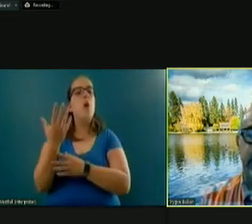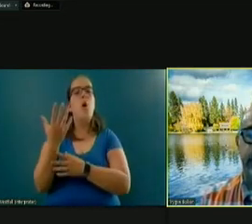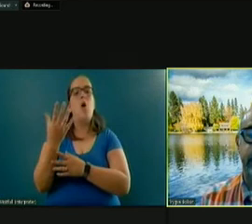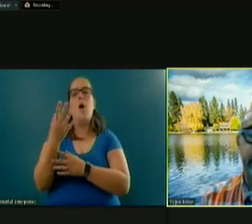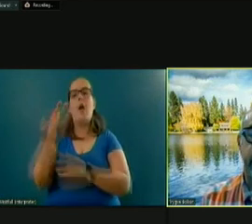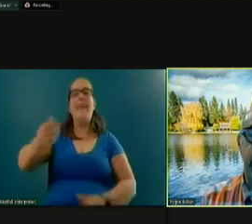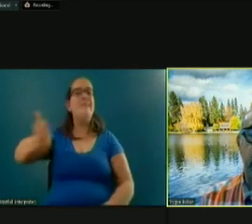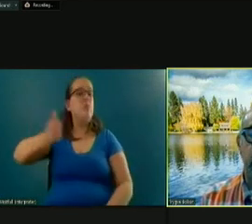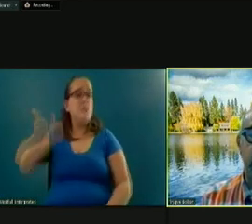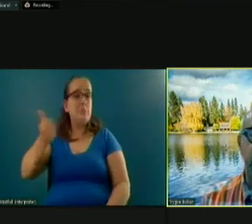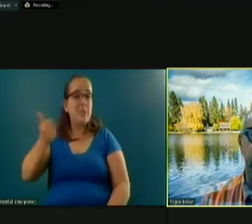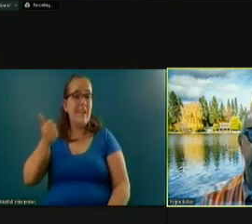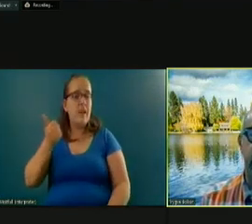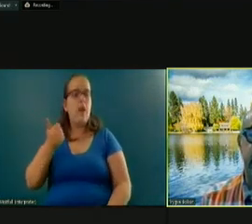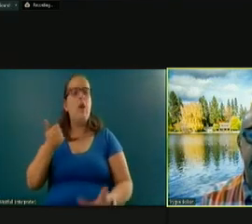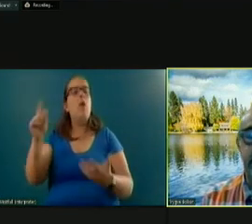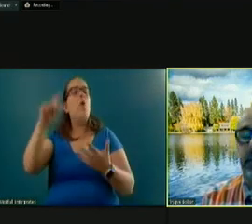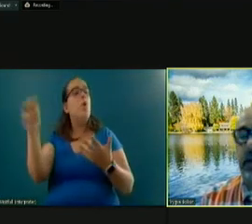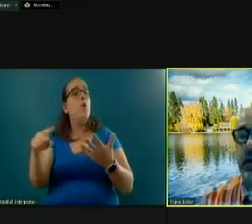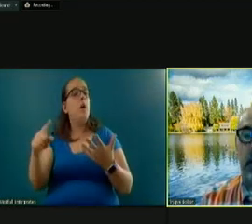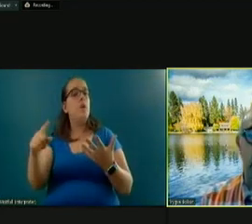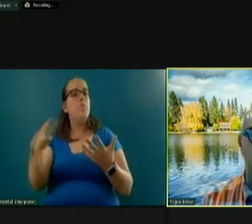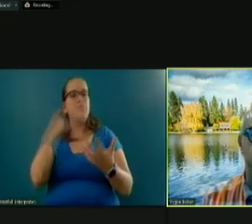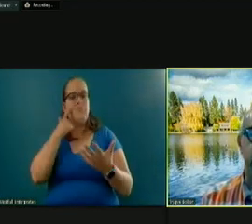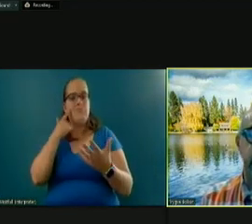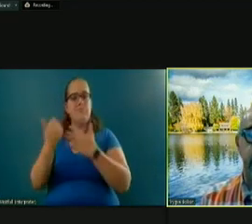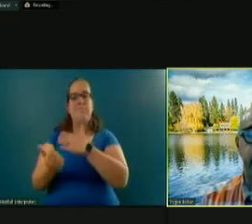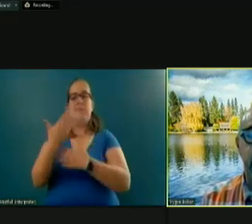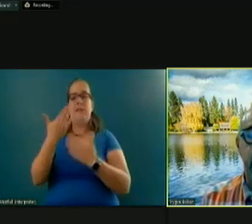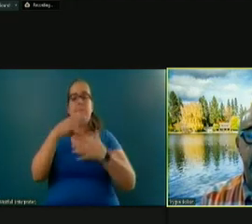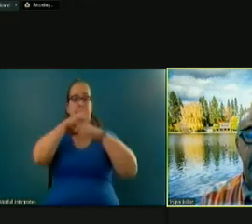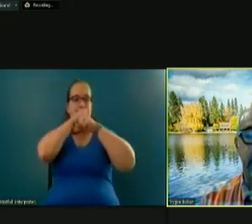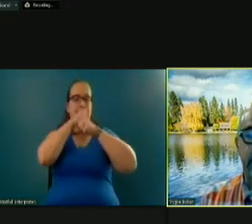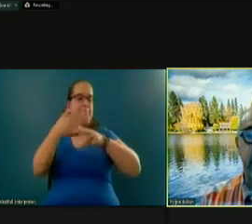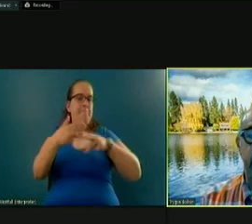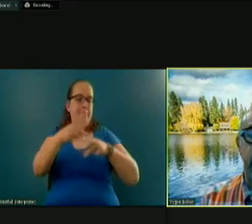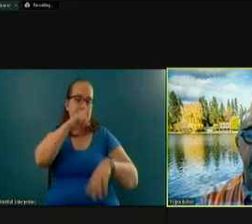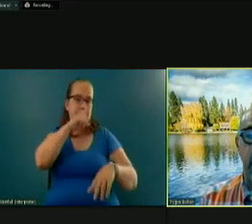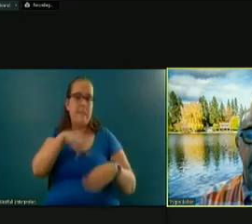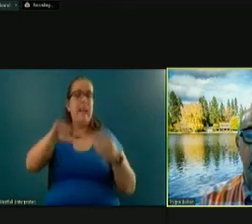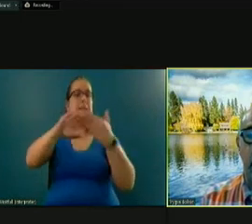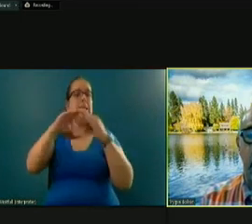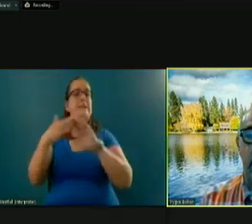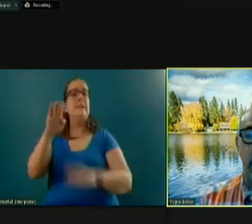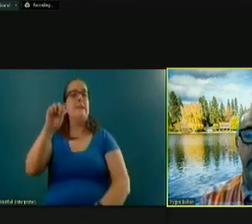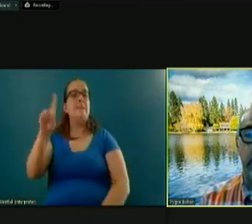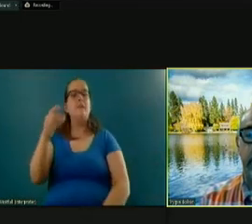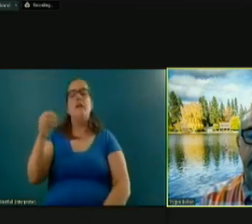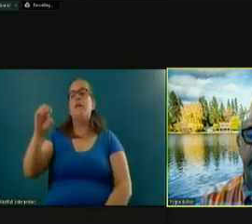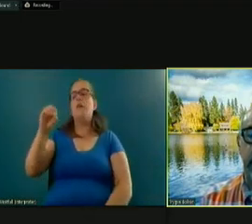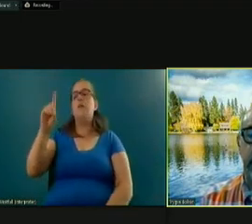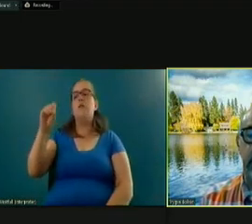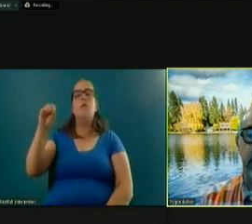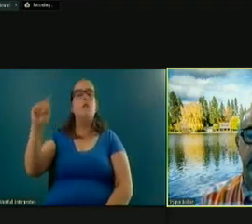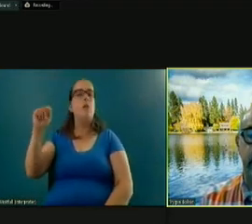transportation. The question is, it was submitted anonymously. The city of Bend and ODOT are